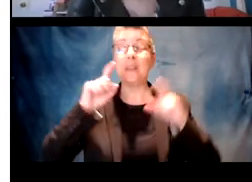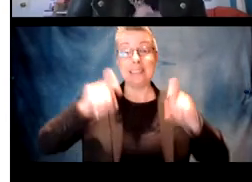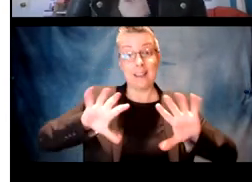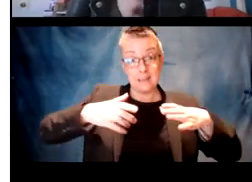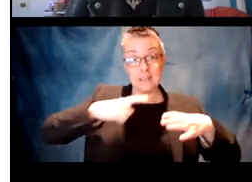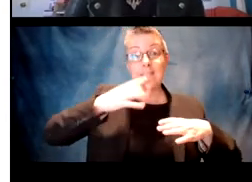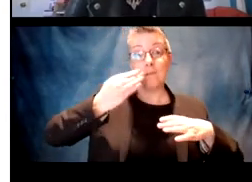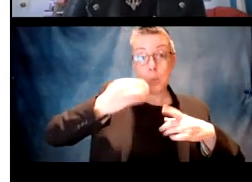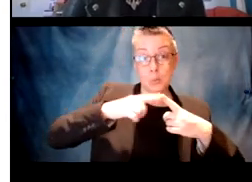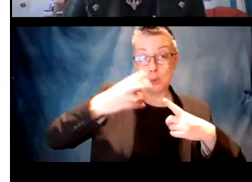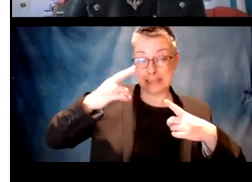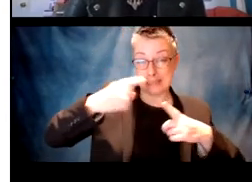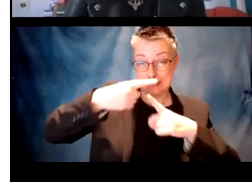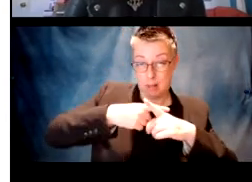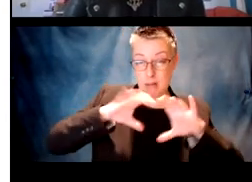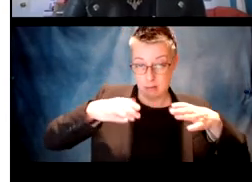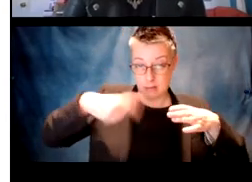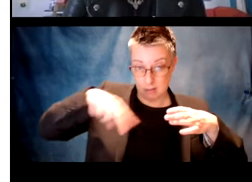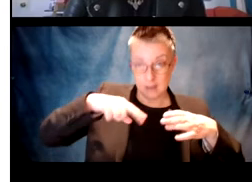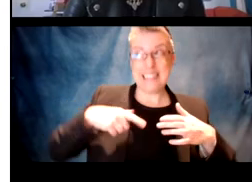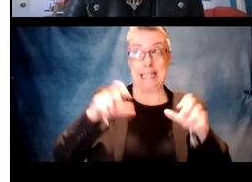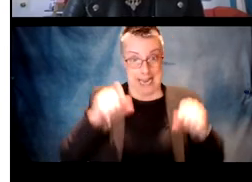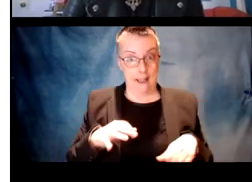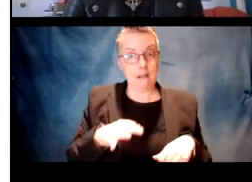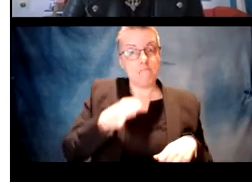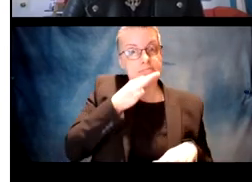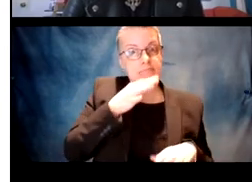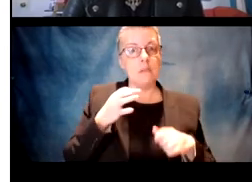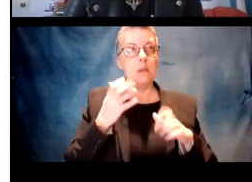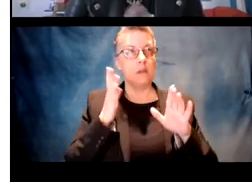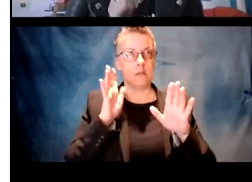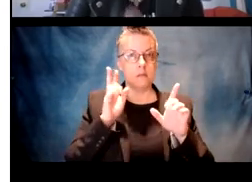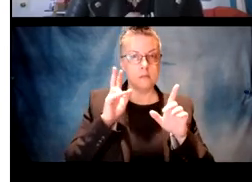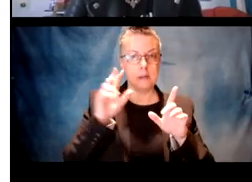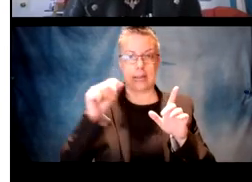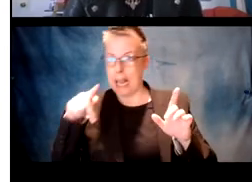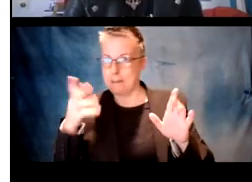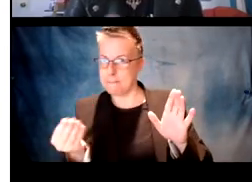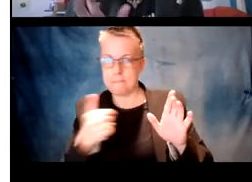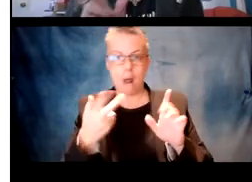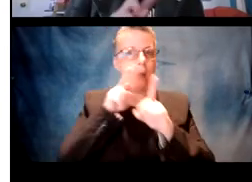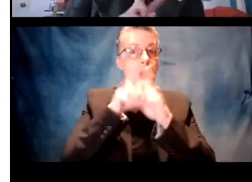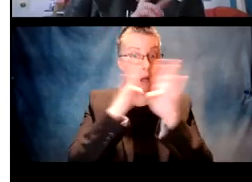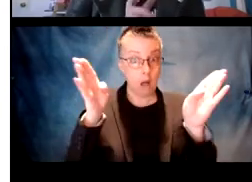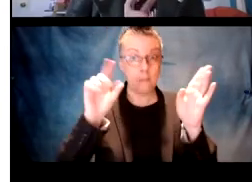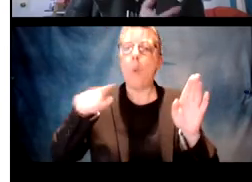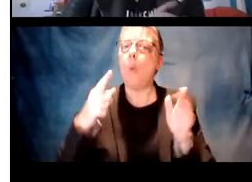they're in German and in French, where 14 to 16 month olds were able to do this type of